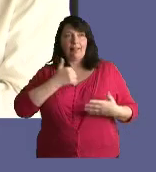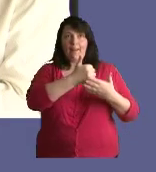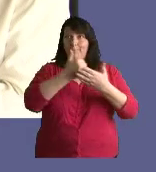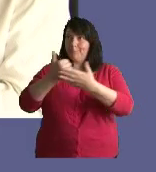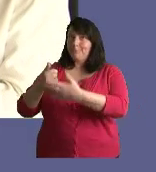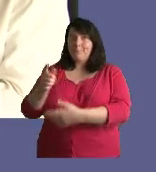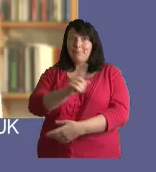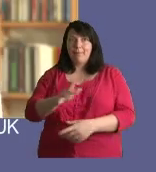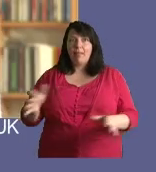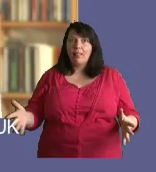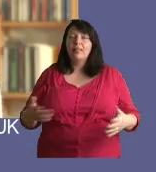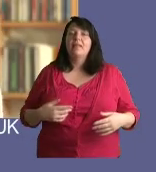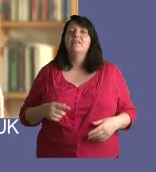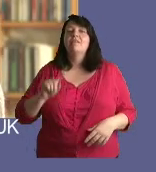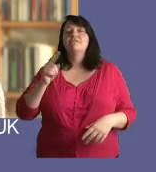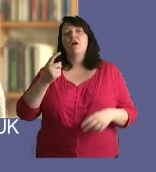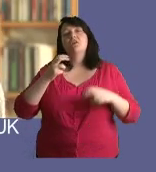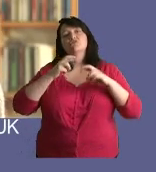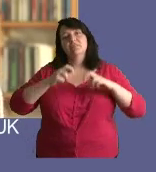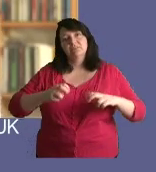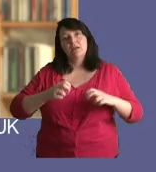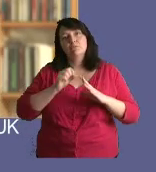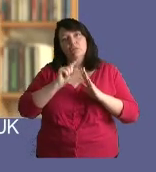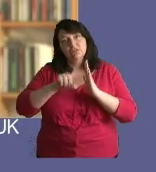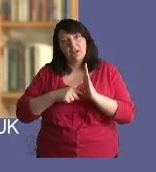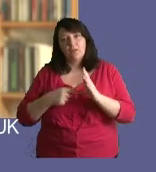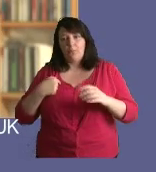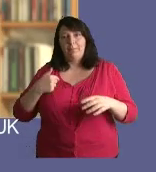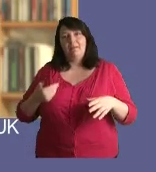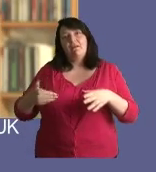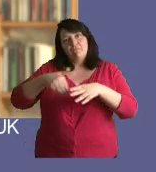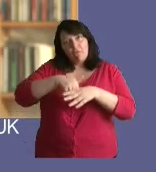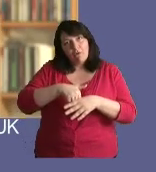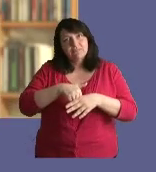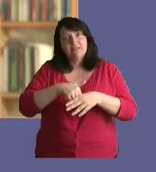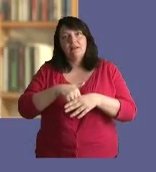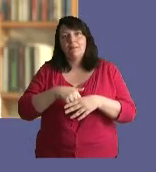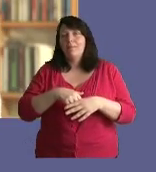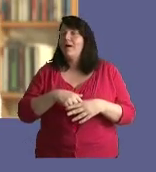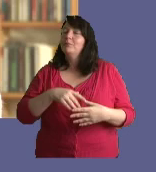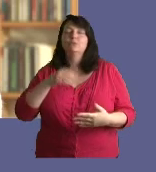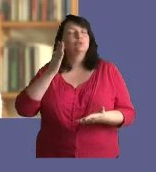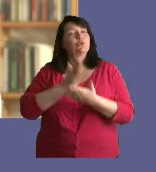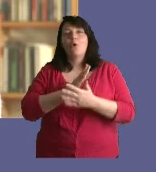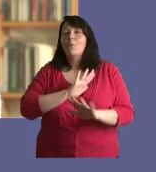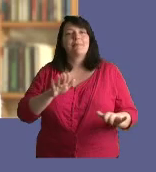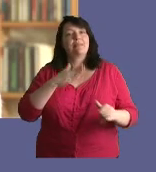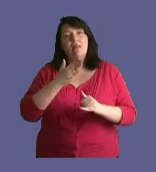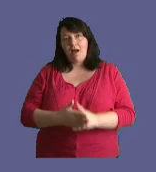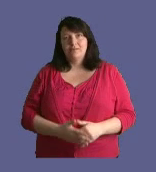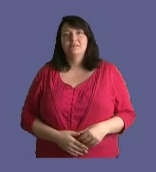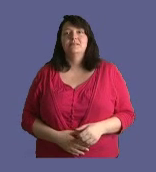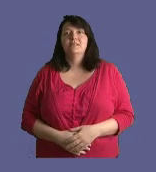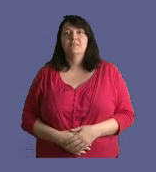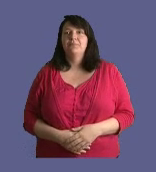this is the first research project that thyroid UK has been involved in but I'm certain it's not going to be the last